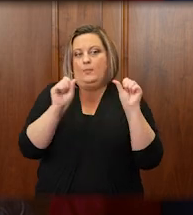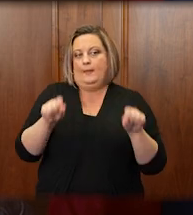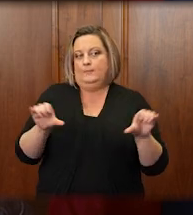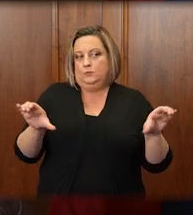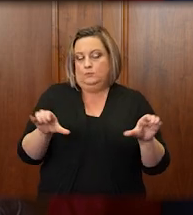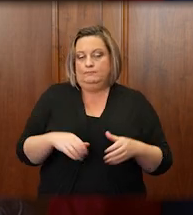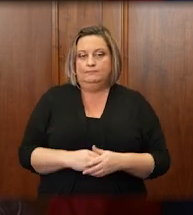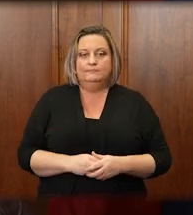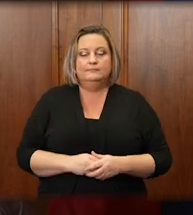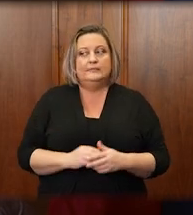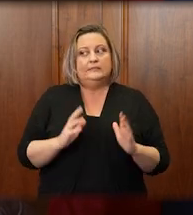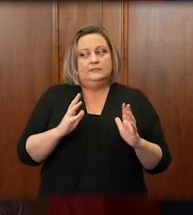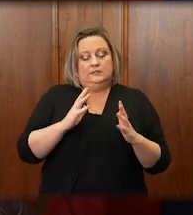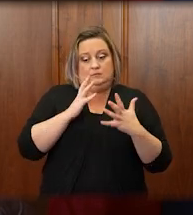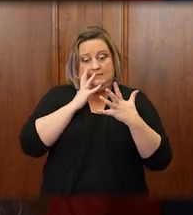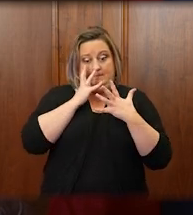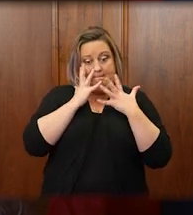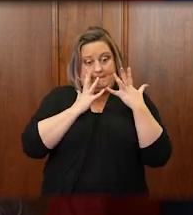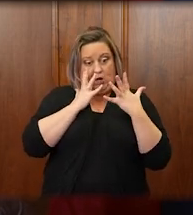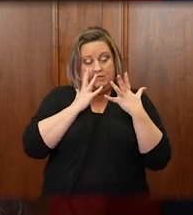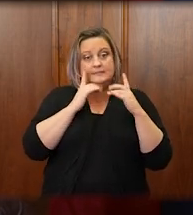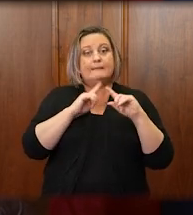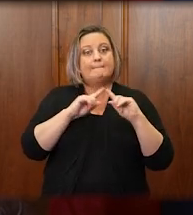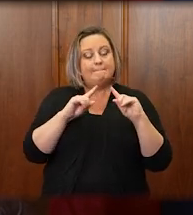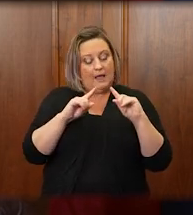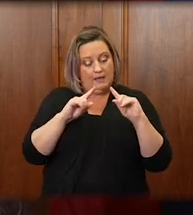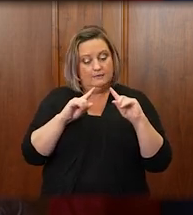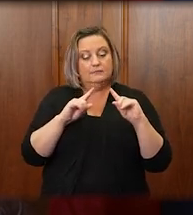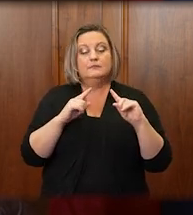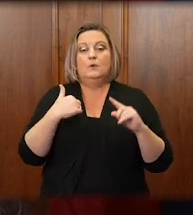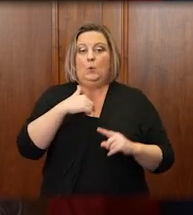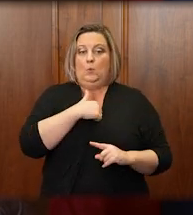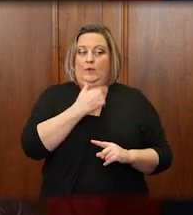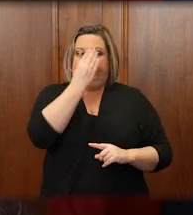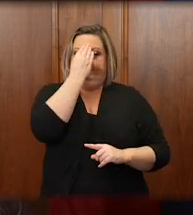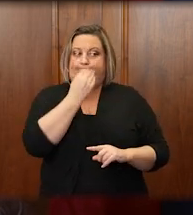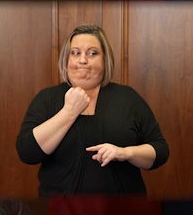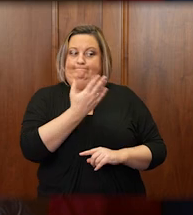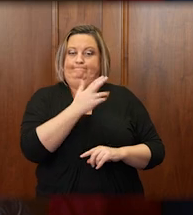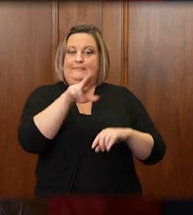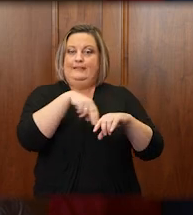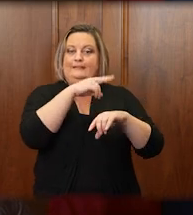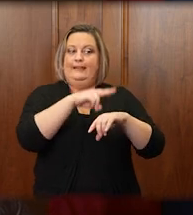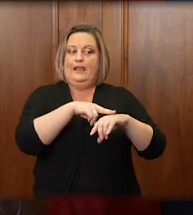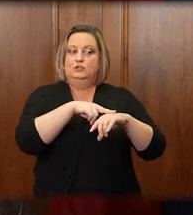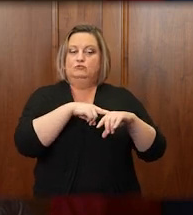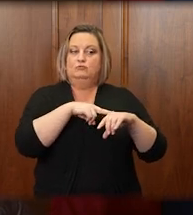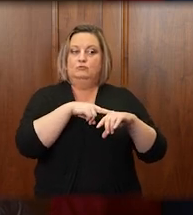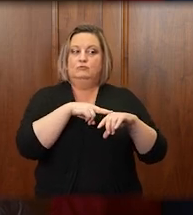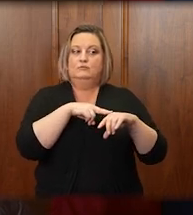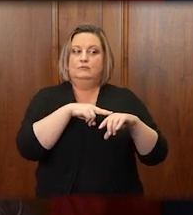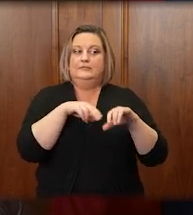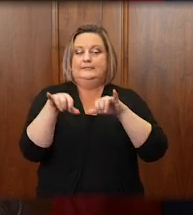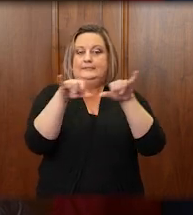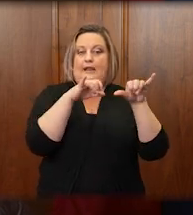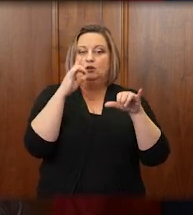Although it was embarrassing to have to do so, we gave notice to the National Center for State Courts that we can no longer pay our